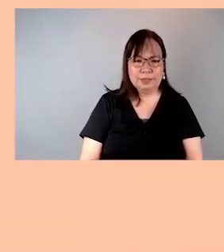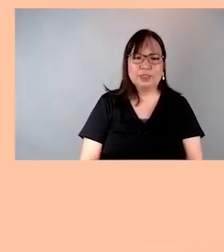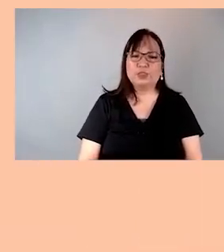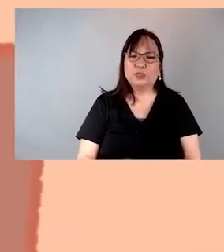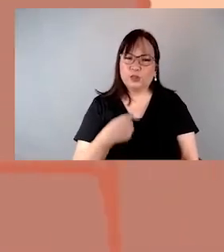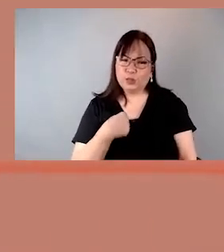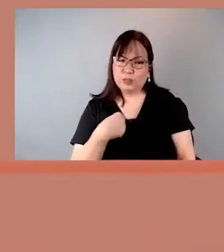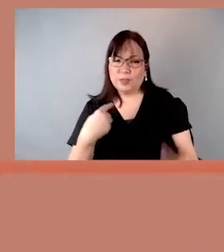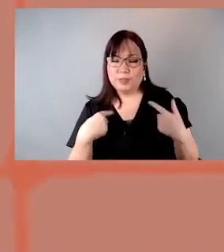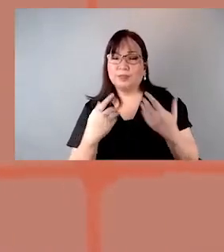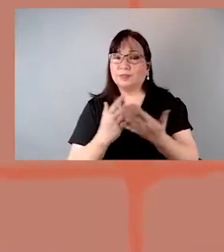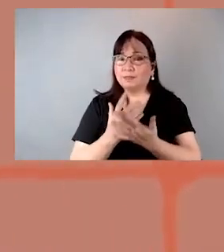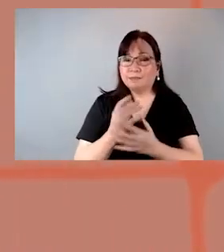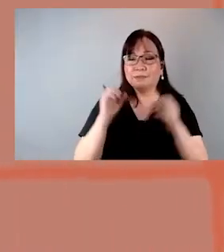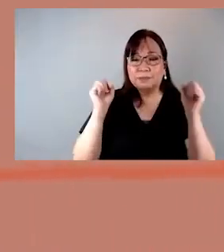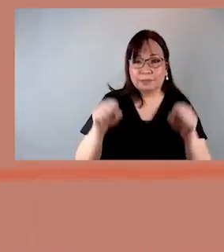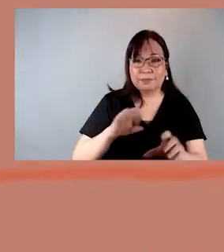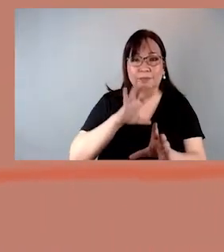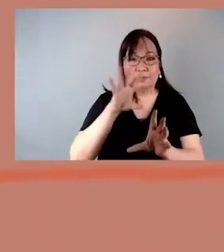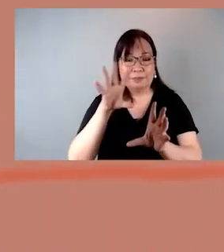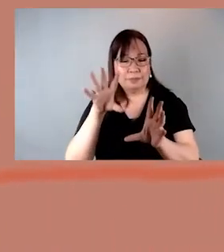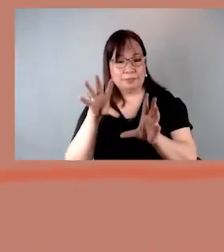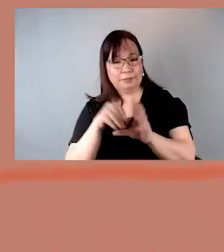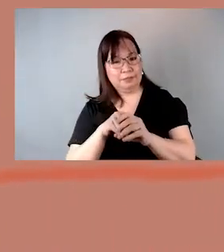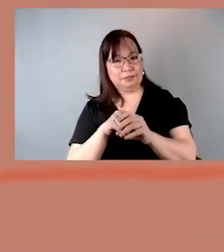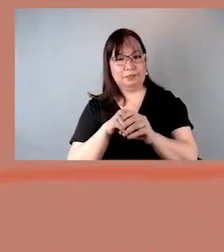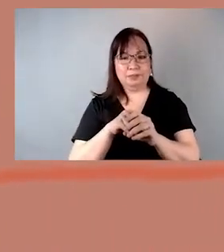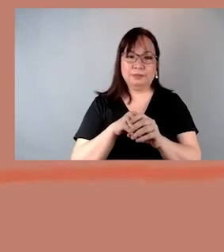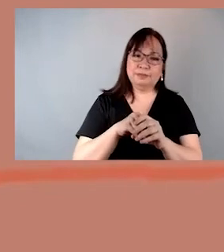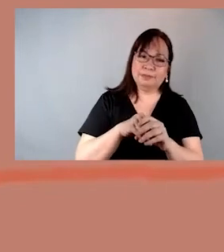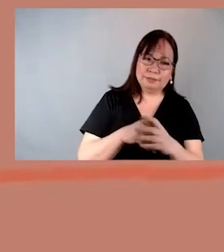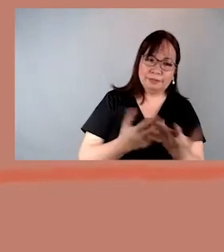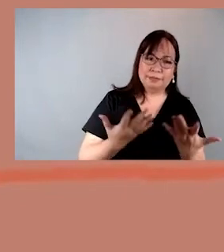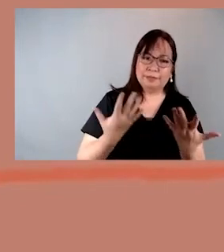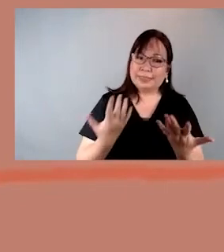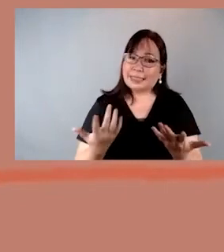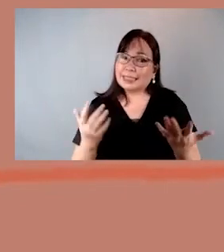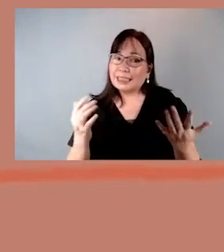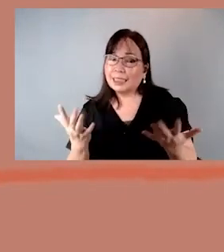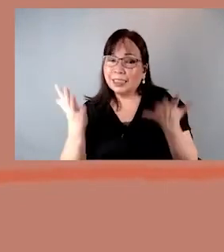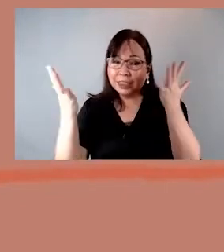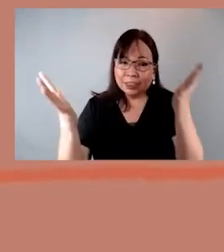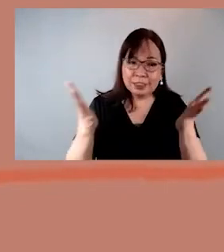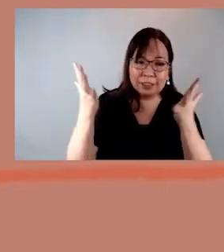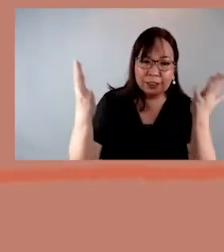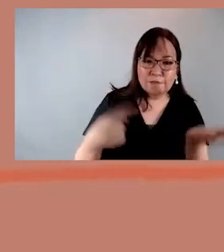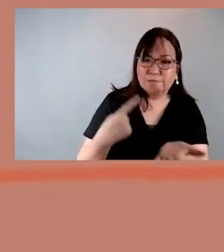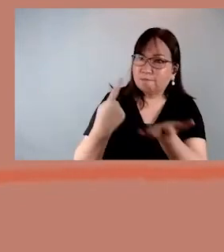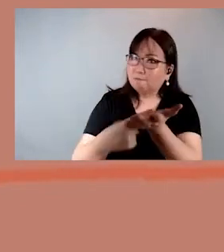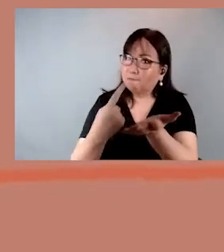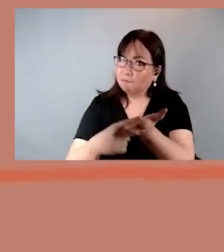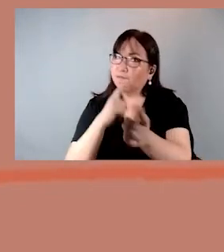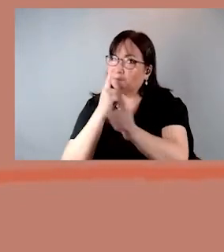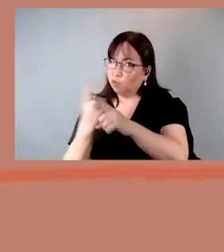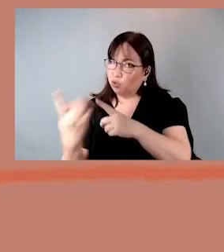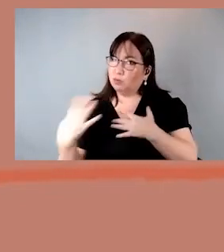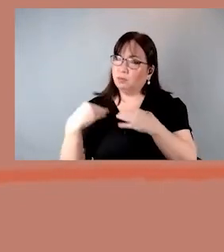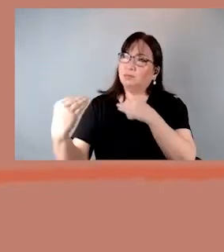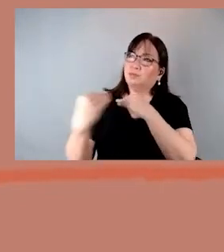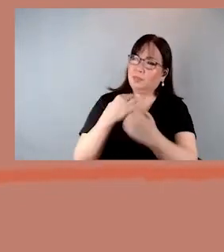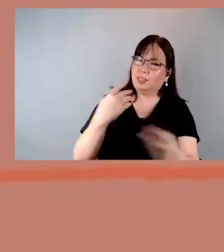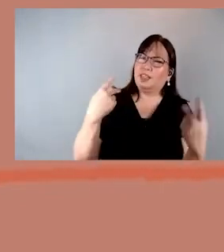Ako'y may karapatang makilahog, makisali sa disisyong sa